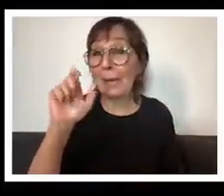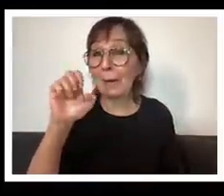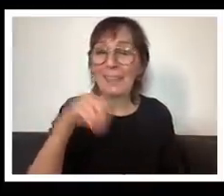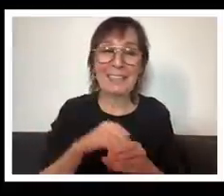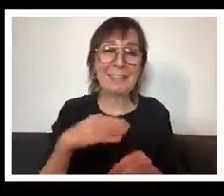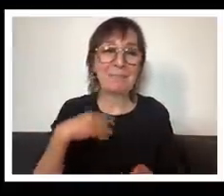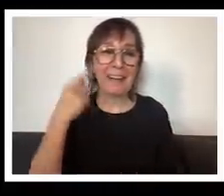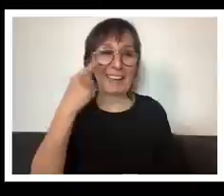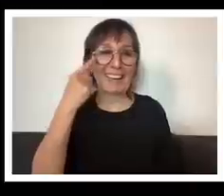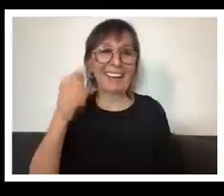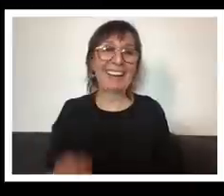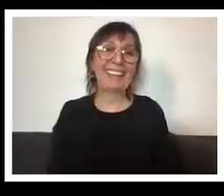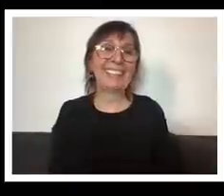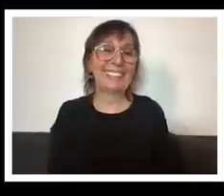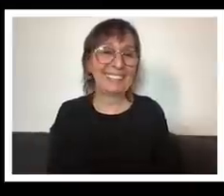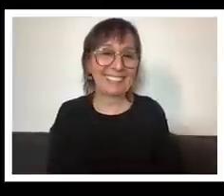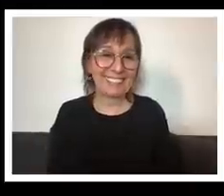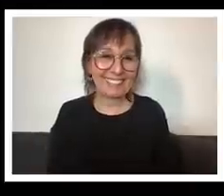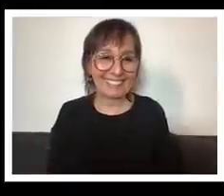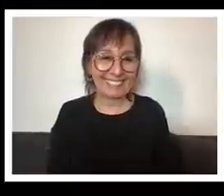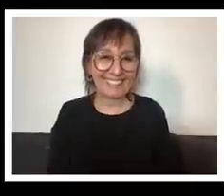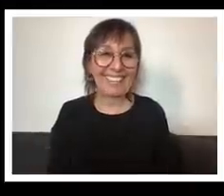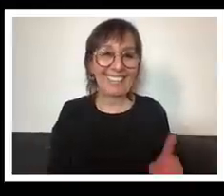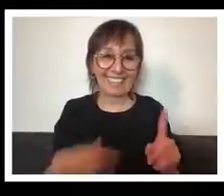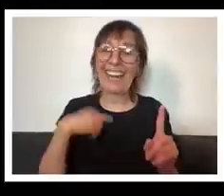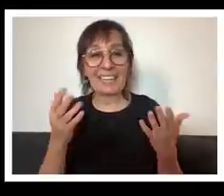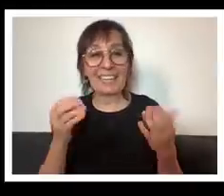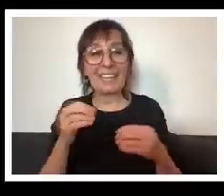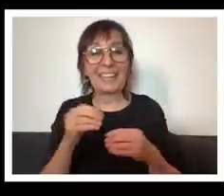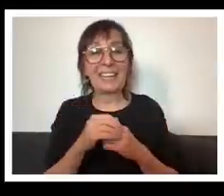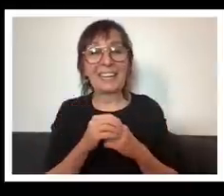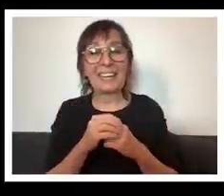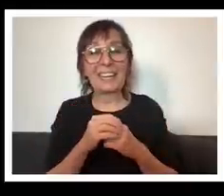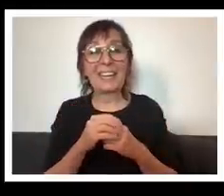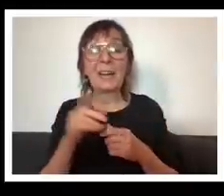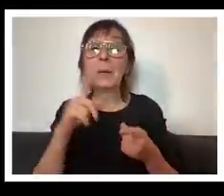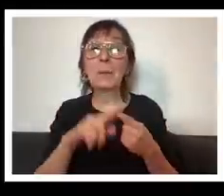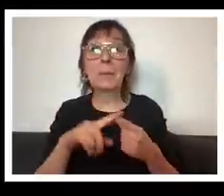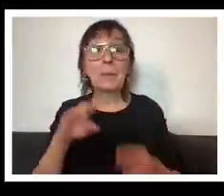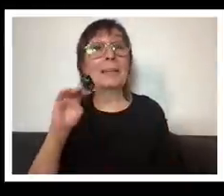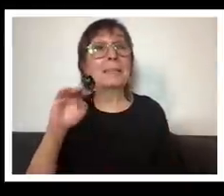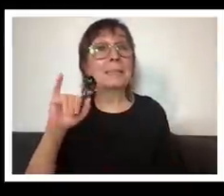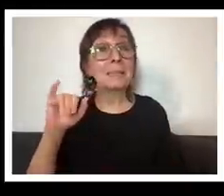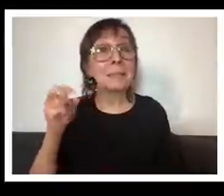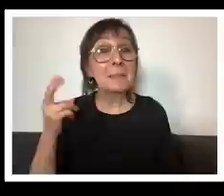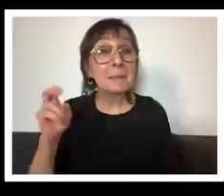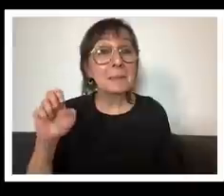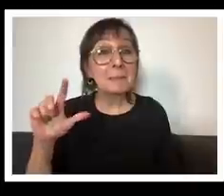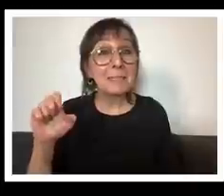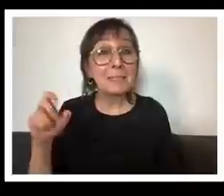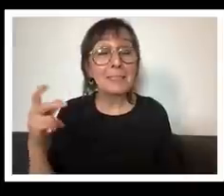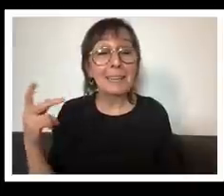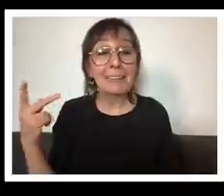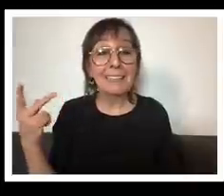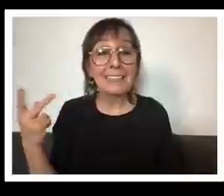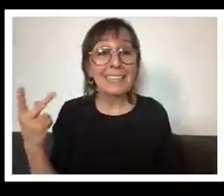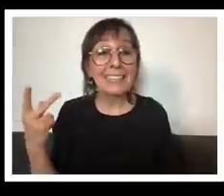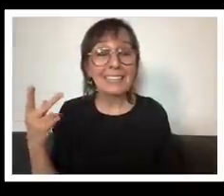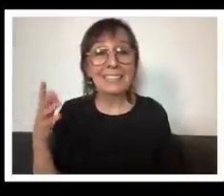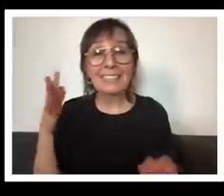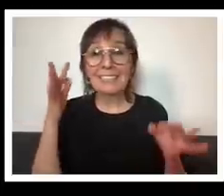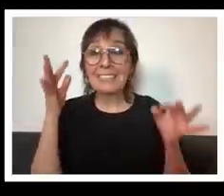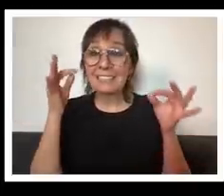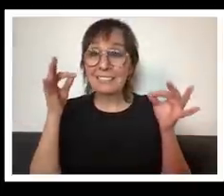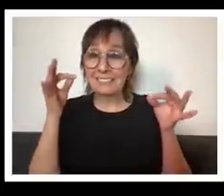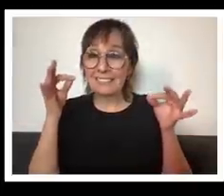see that twinkle when michelle and i uh uh decided